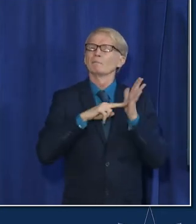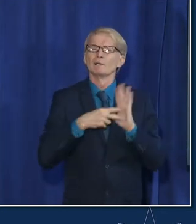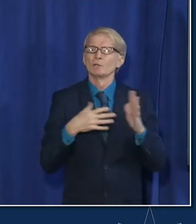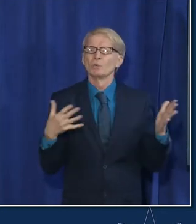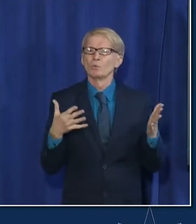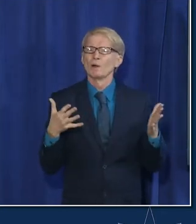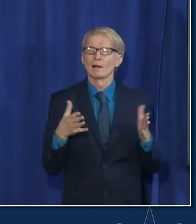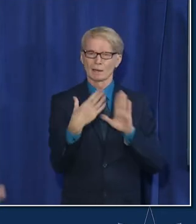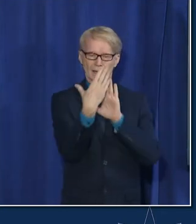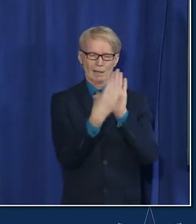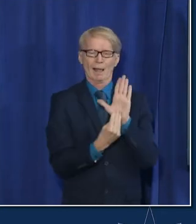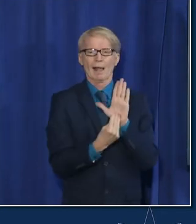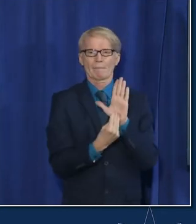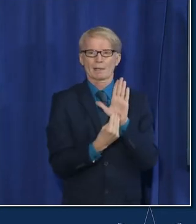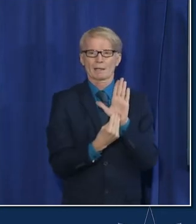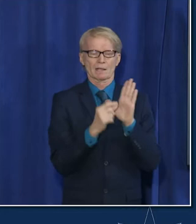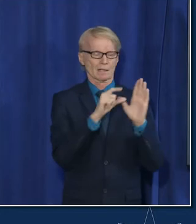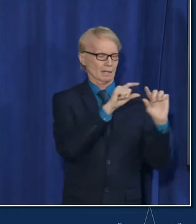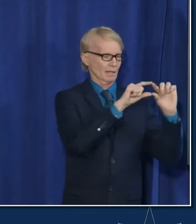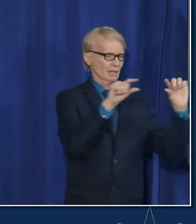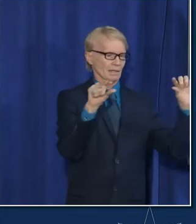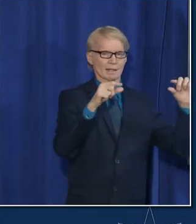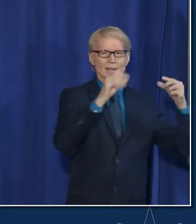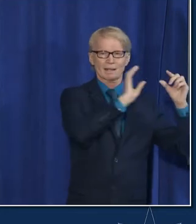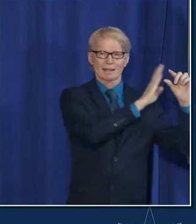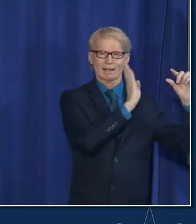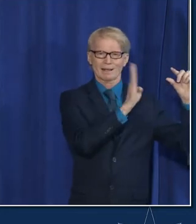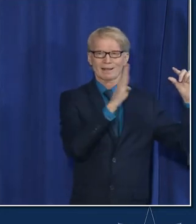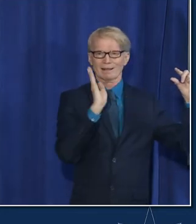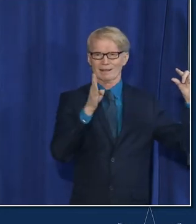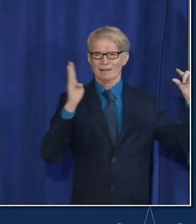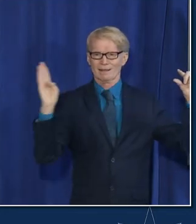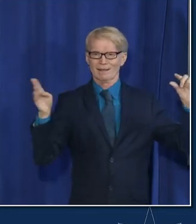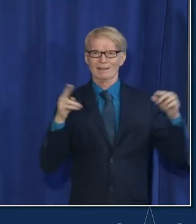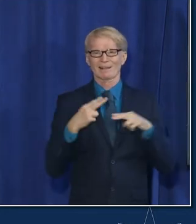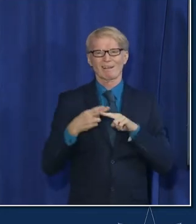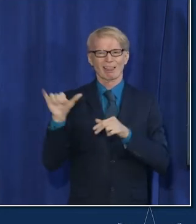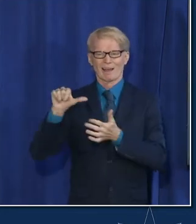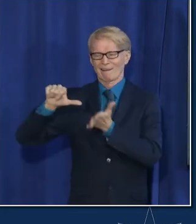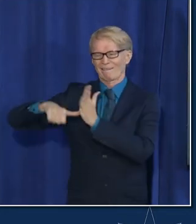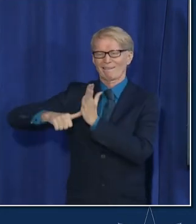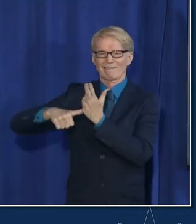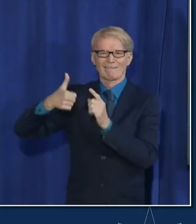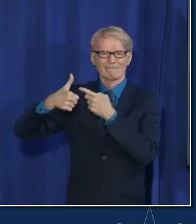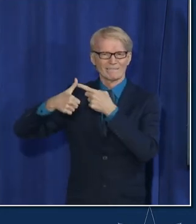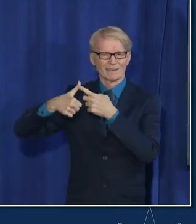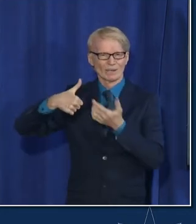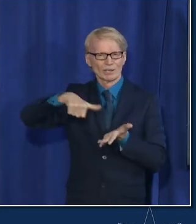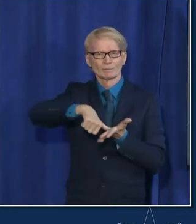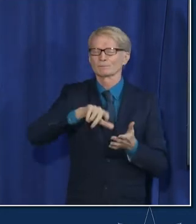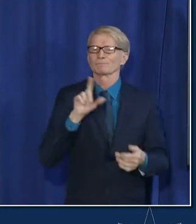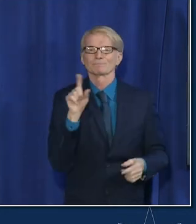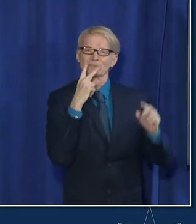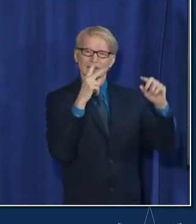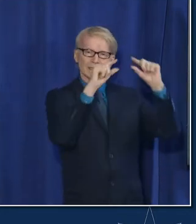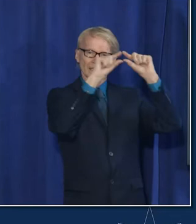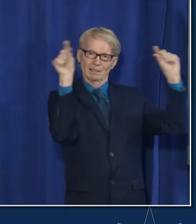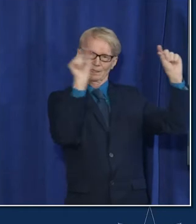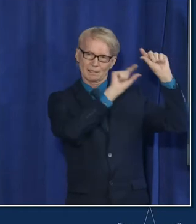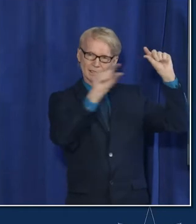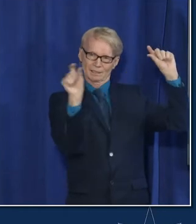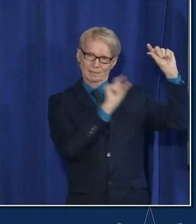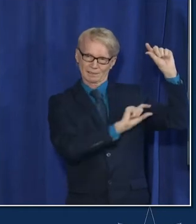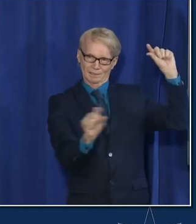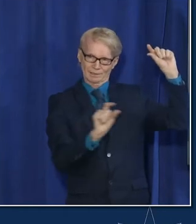for a version of the virus that has a pattern of mutations in the genetic fingerprint and what you see here is each of those columns